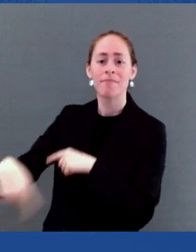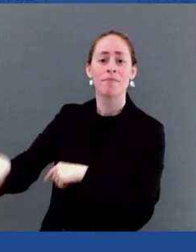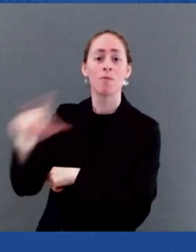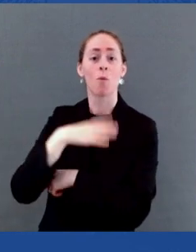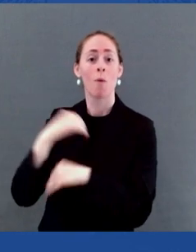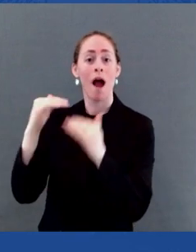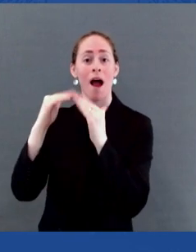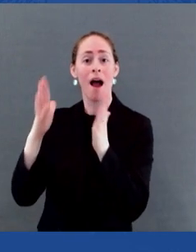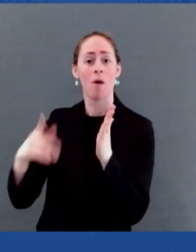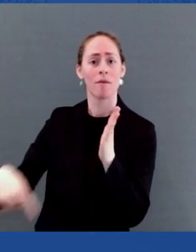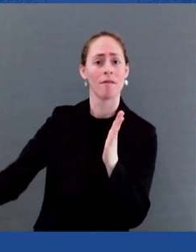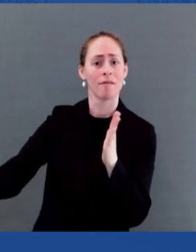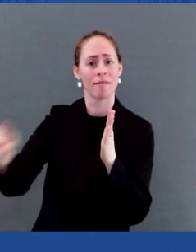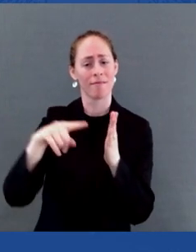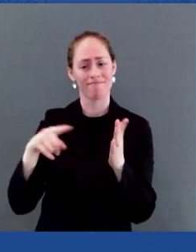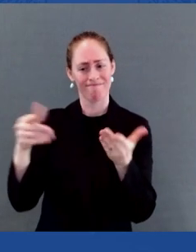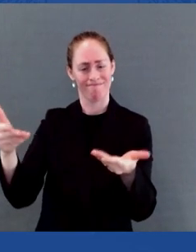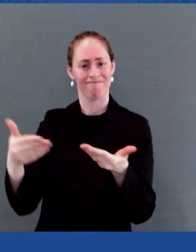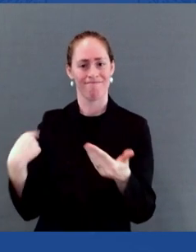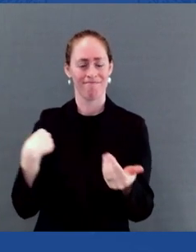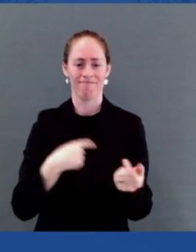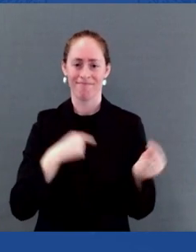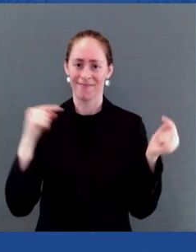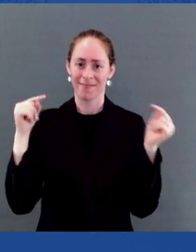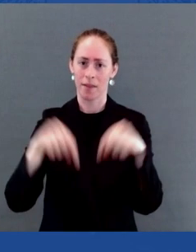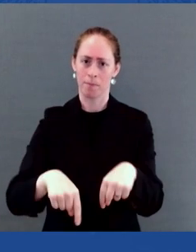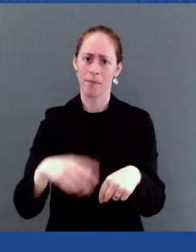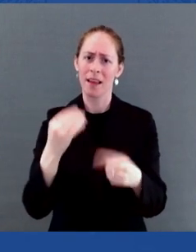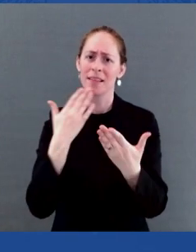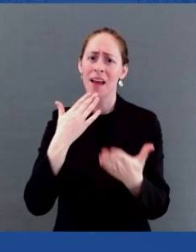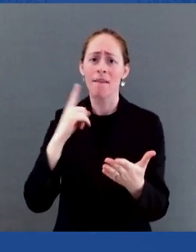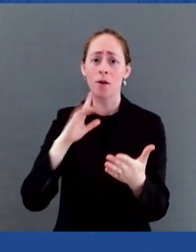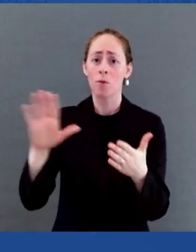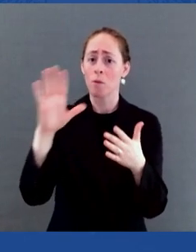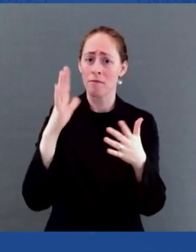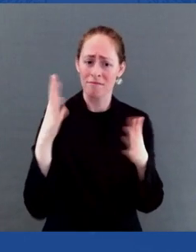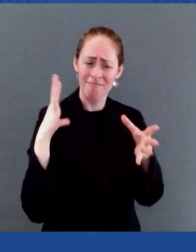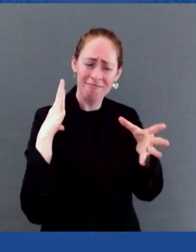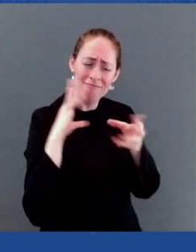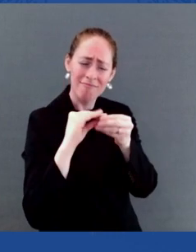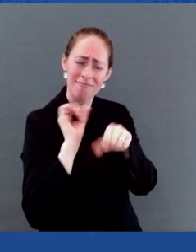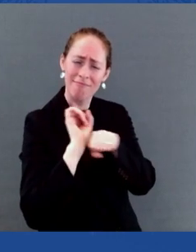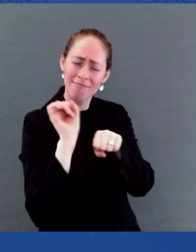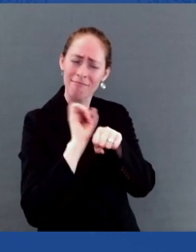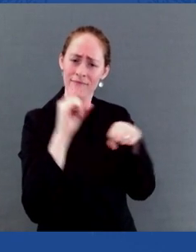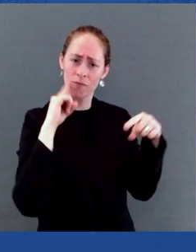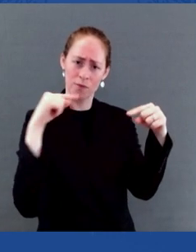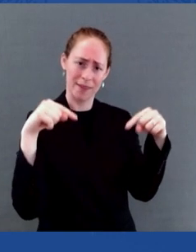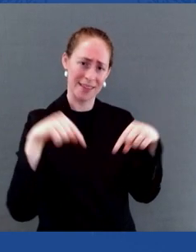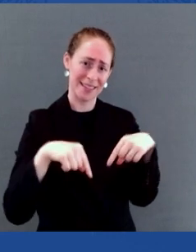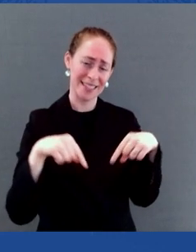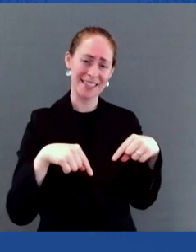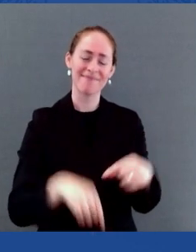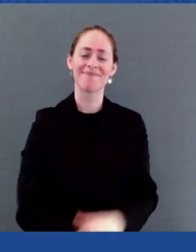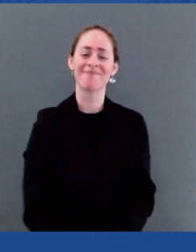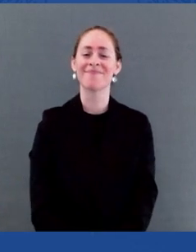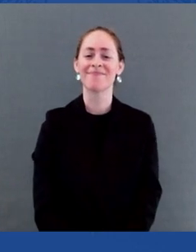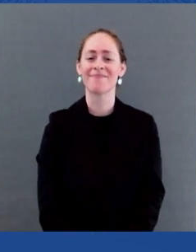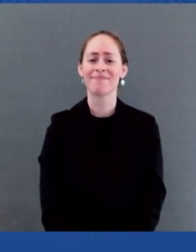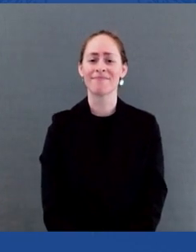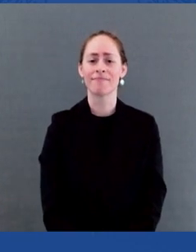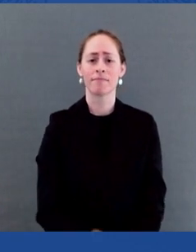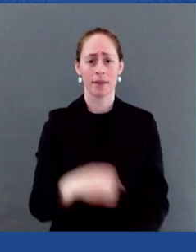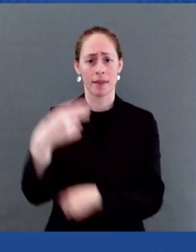I also want to thank our extraordinary team at the Department of Health and Human Services, Dr. Francis Collins, Dr. Rochelle Walensky, Dr.